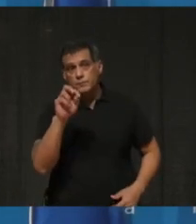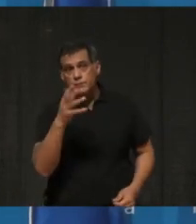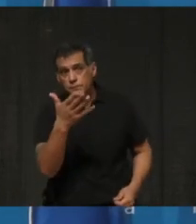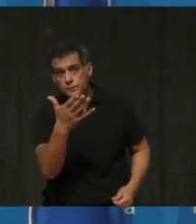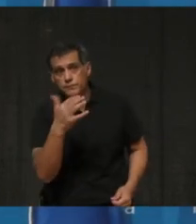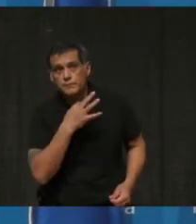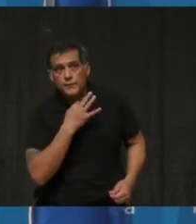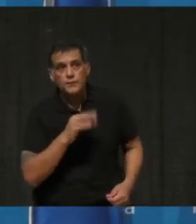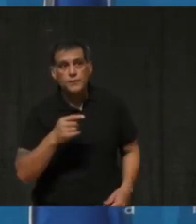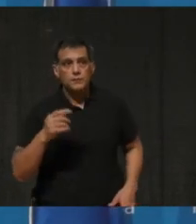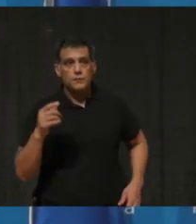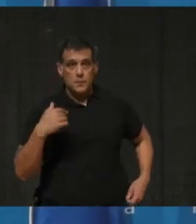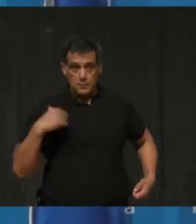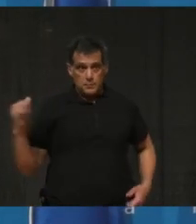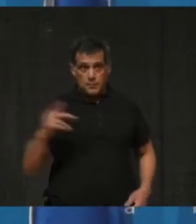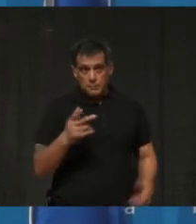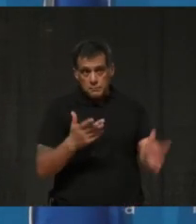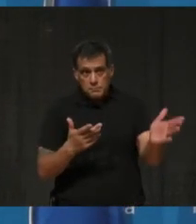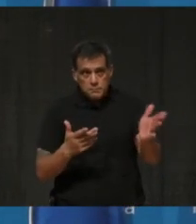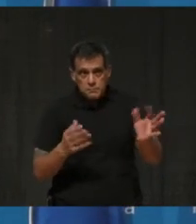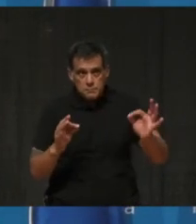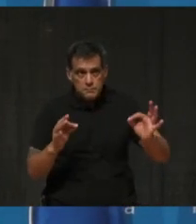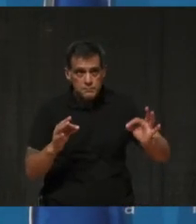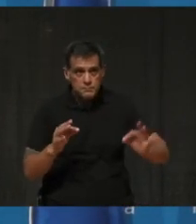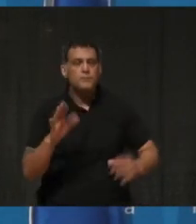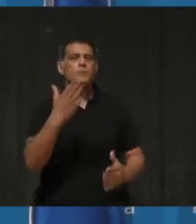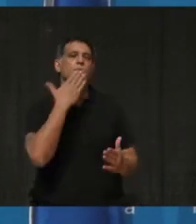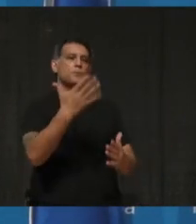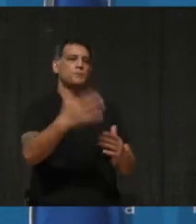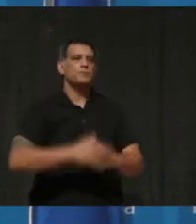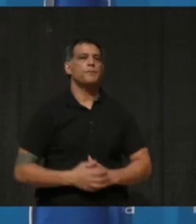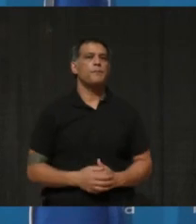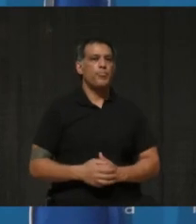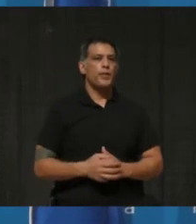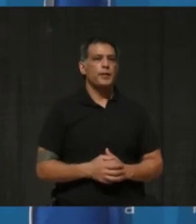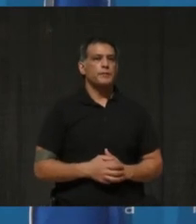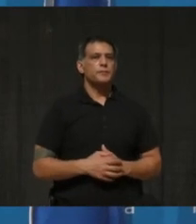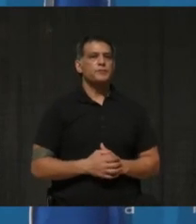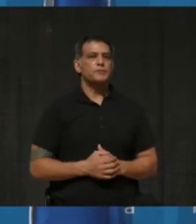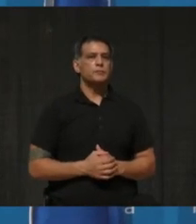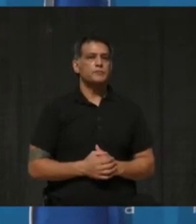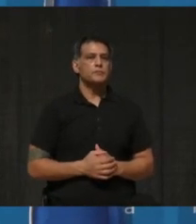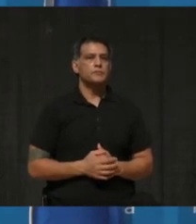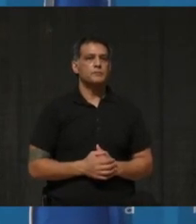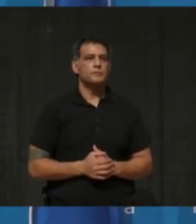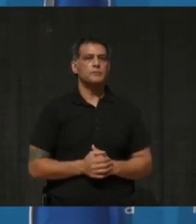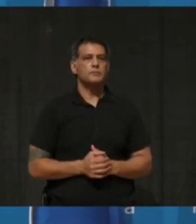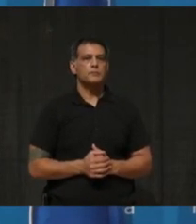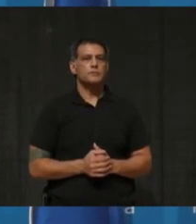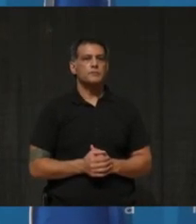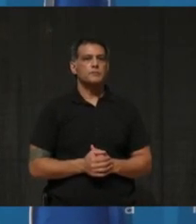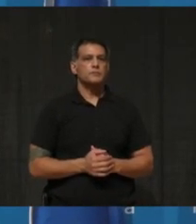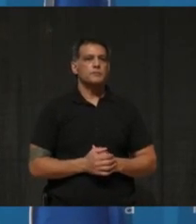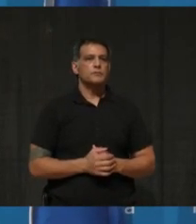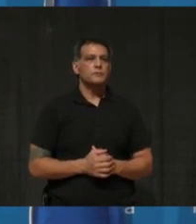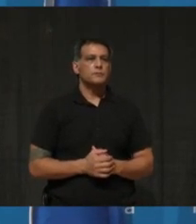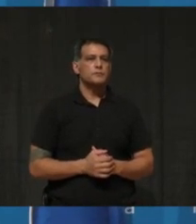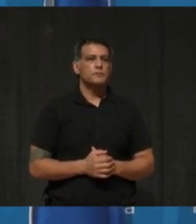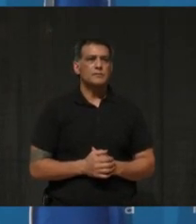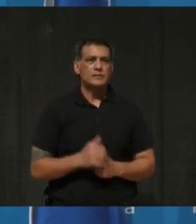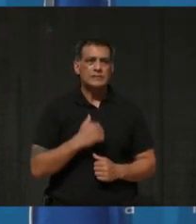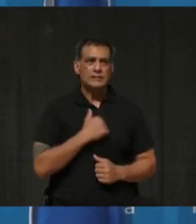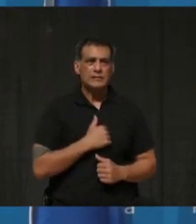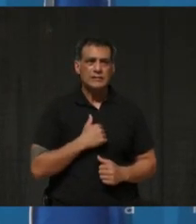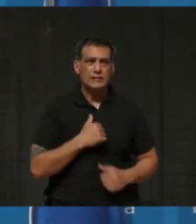Ashley, I'm back. Yes, thank you. And the other question I was going to ask and I apologize if this has already been asked when my